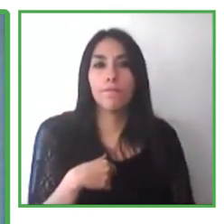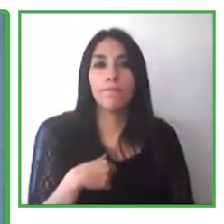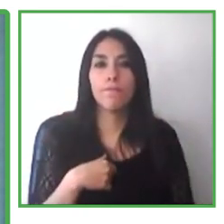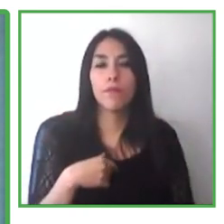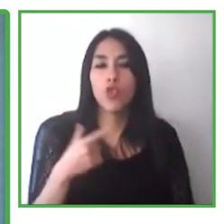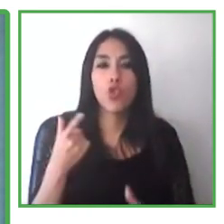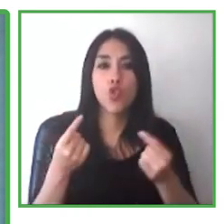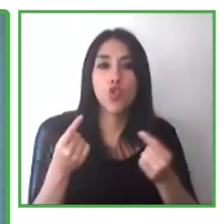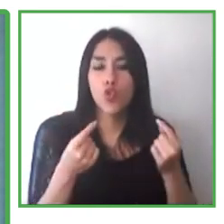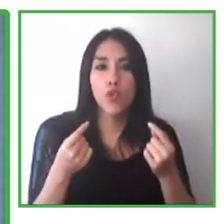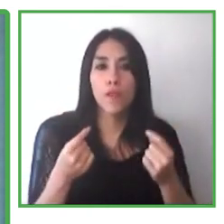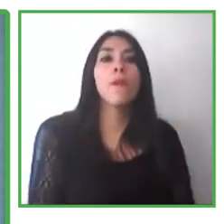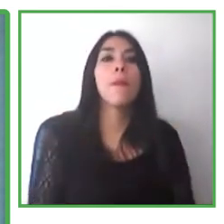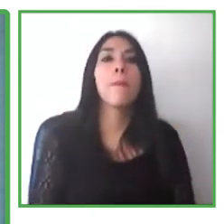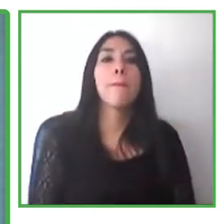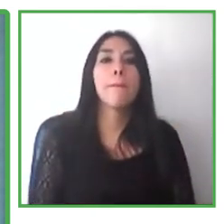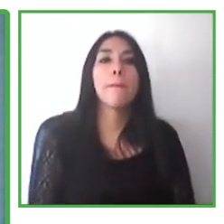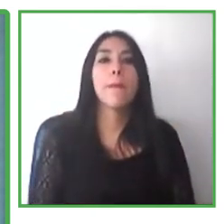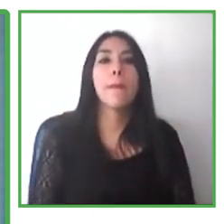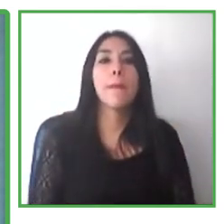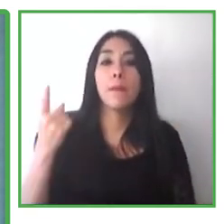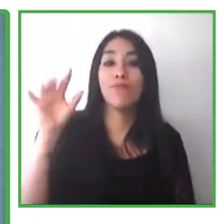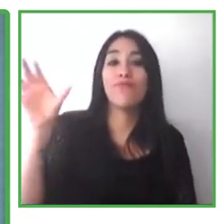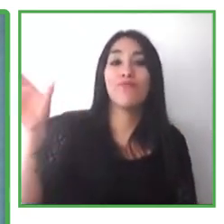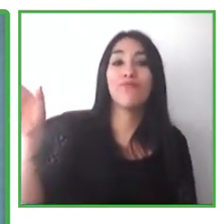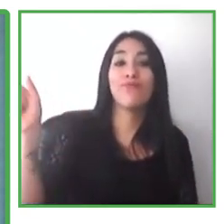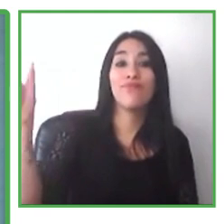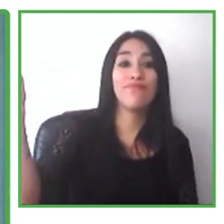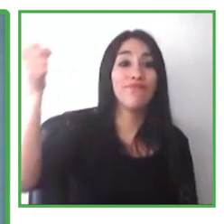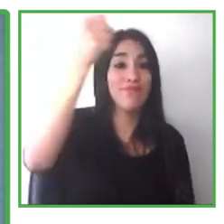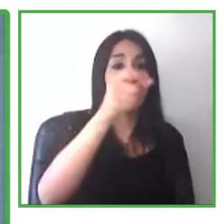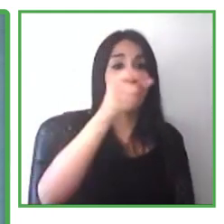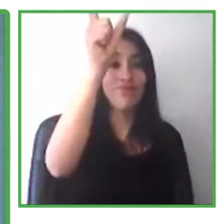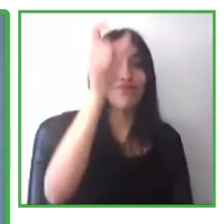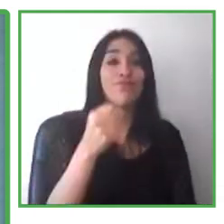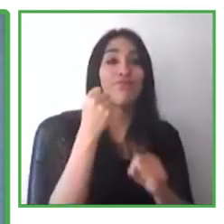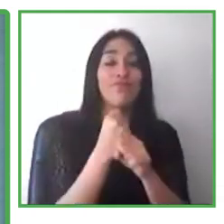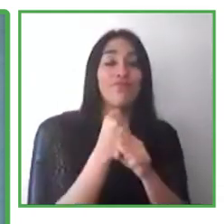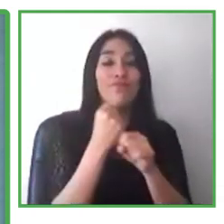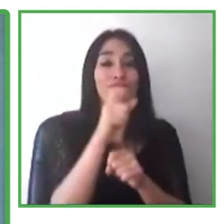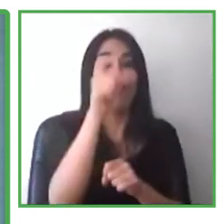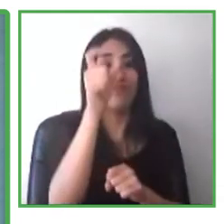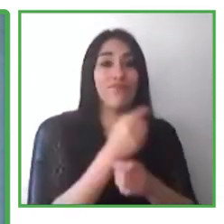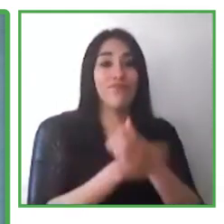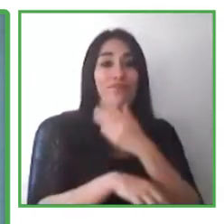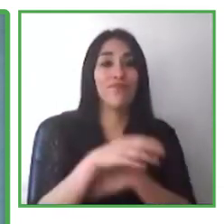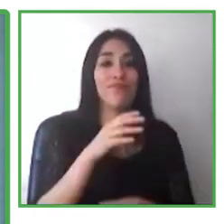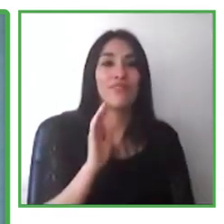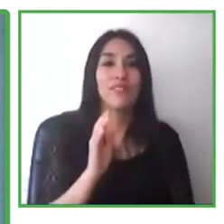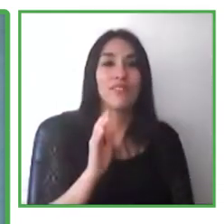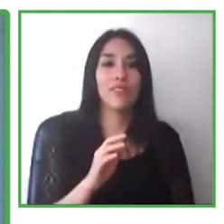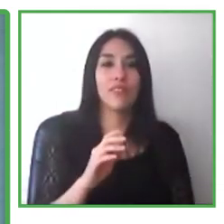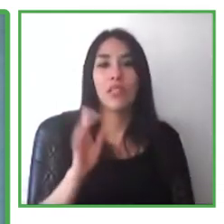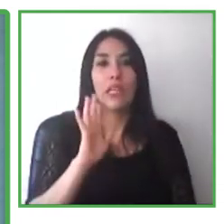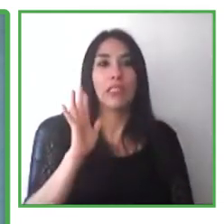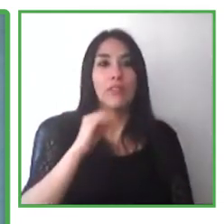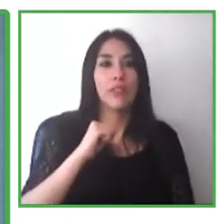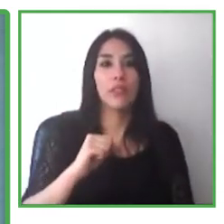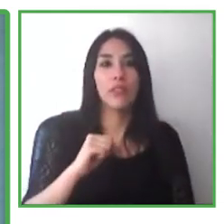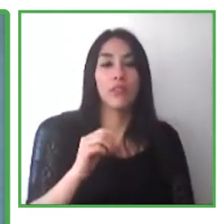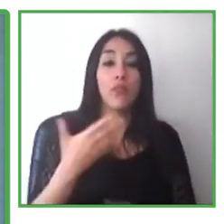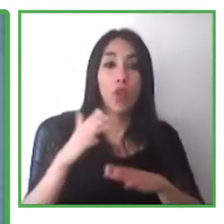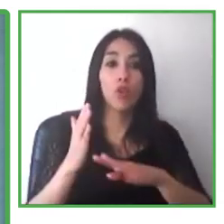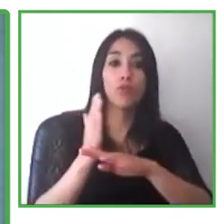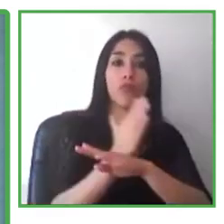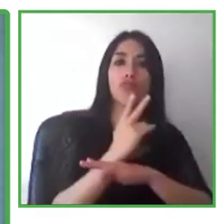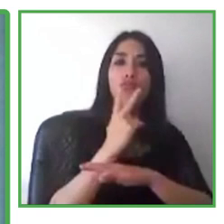is to set up or to execute a side survey in order to have an idea about the stimuli present at the